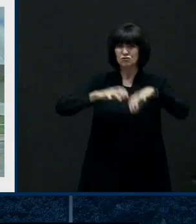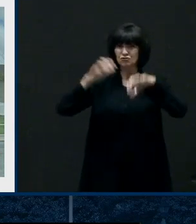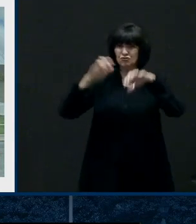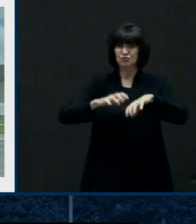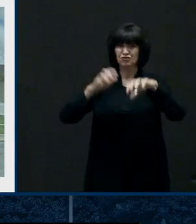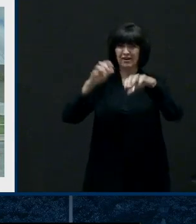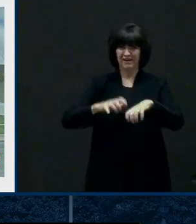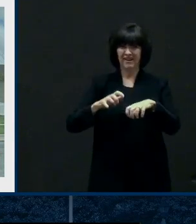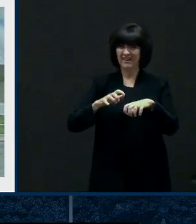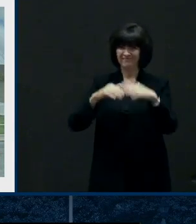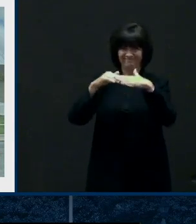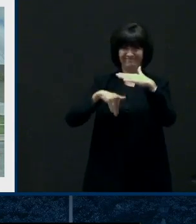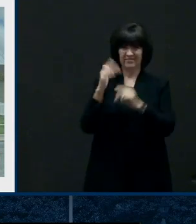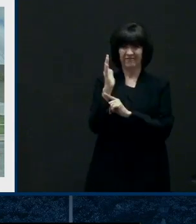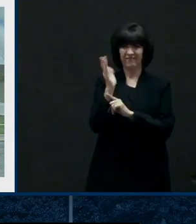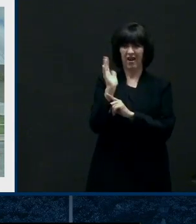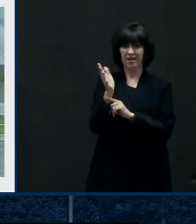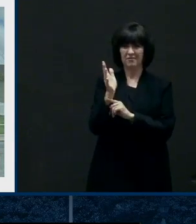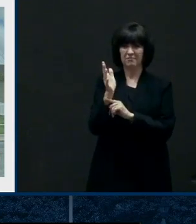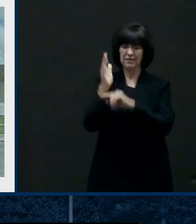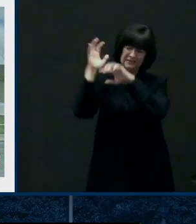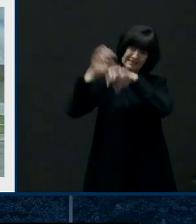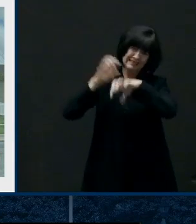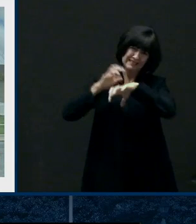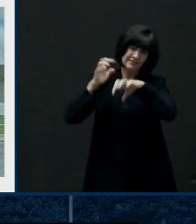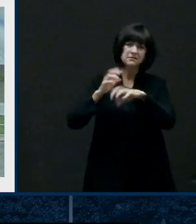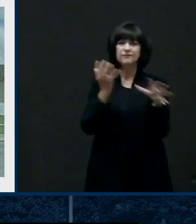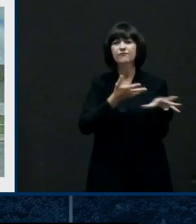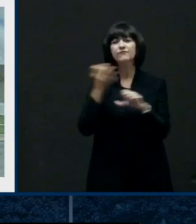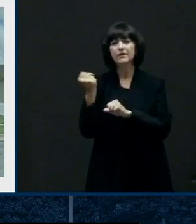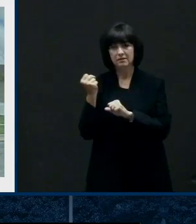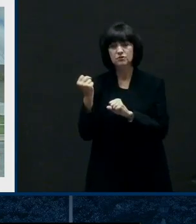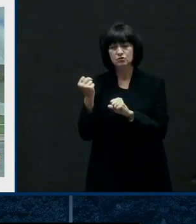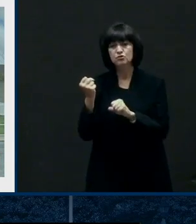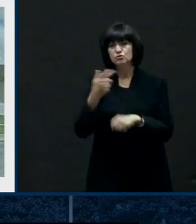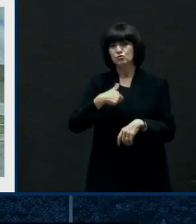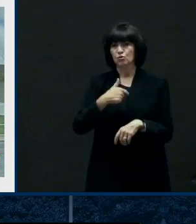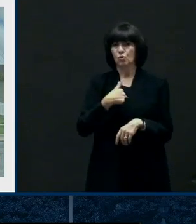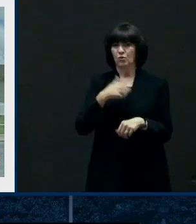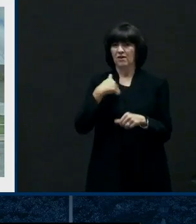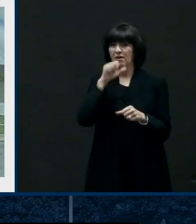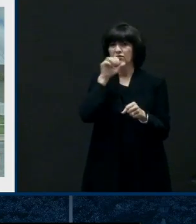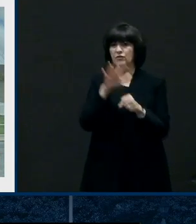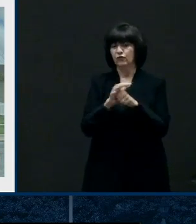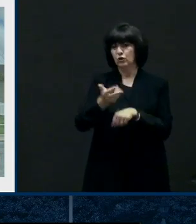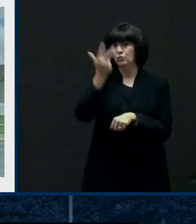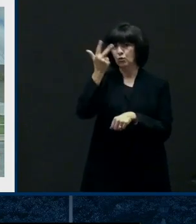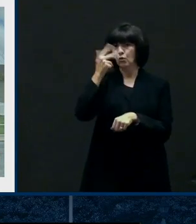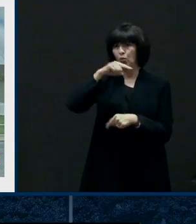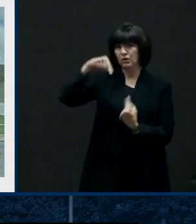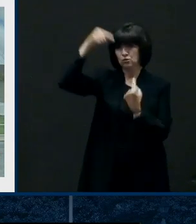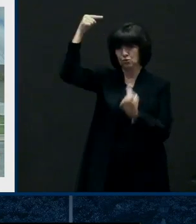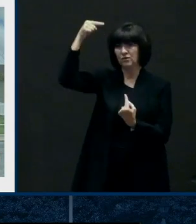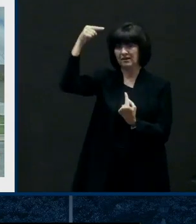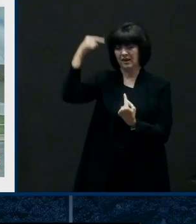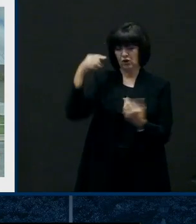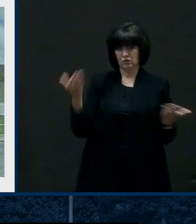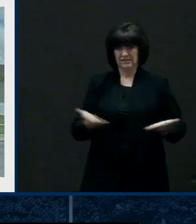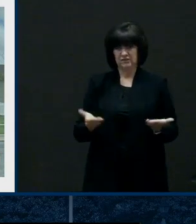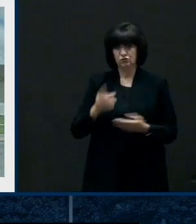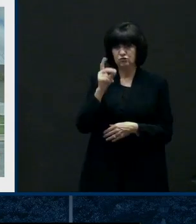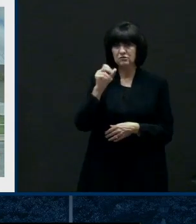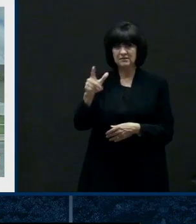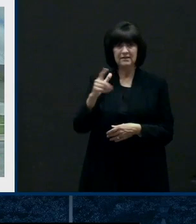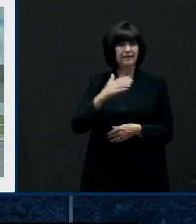levels. So going back to Tuesday's tornado, we have had three confirmed tornadoes in Delaware in the last week. Just so you know, our